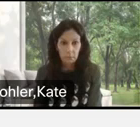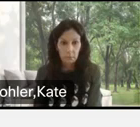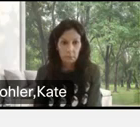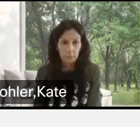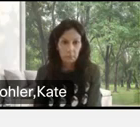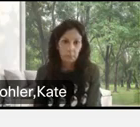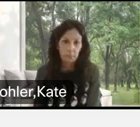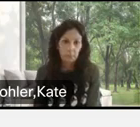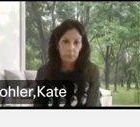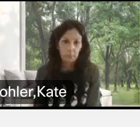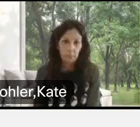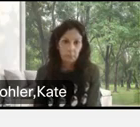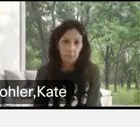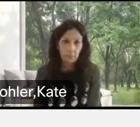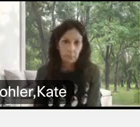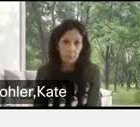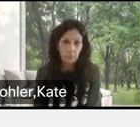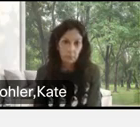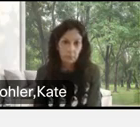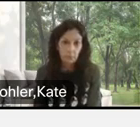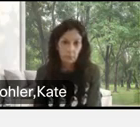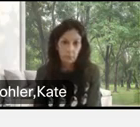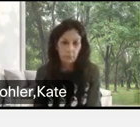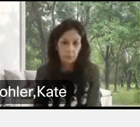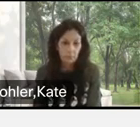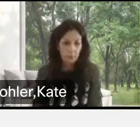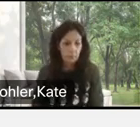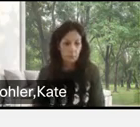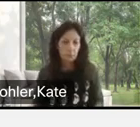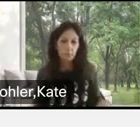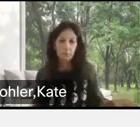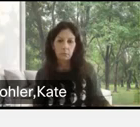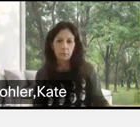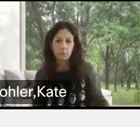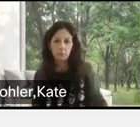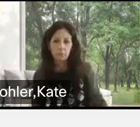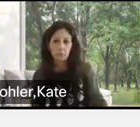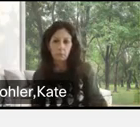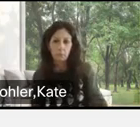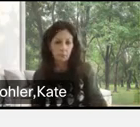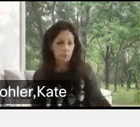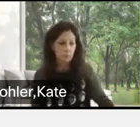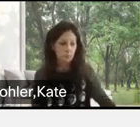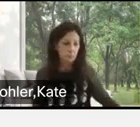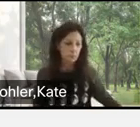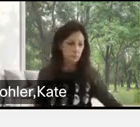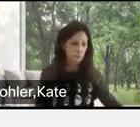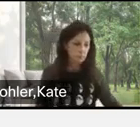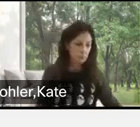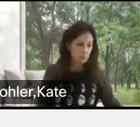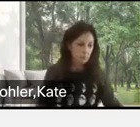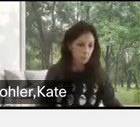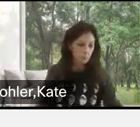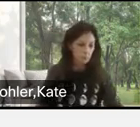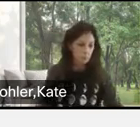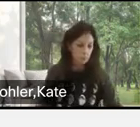create something that looks like a header, use a header. Um, don't just make the text, um, uh, bold and larger